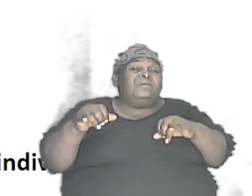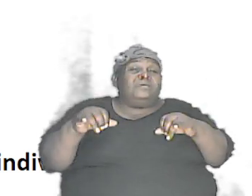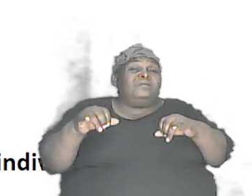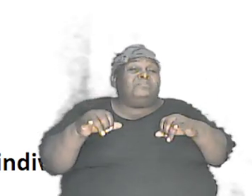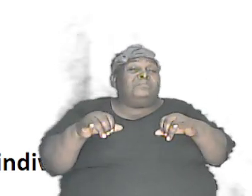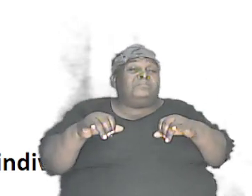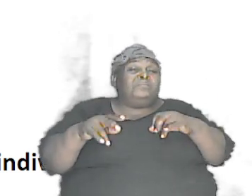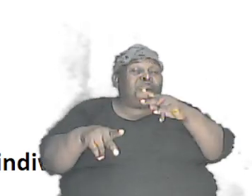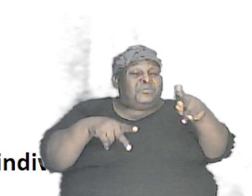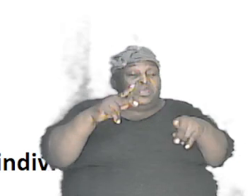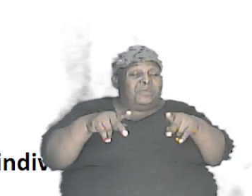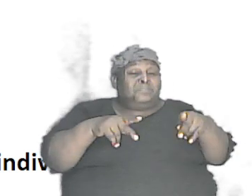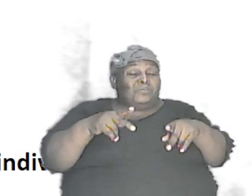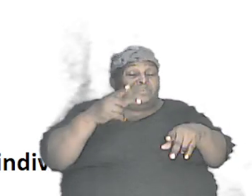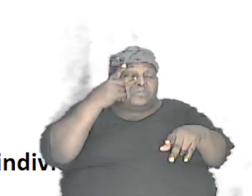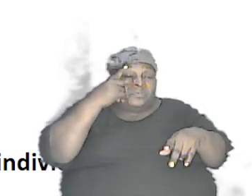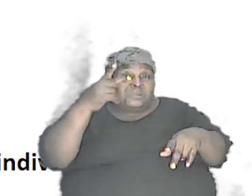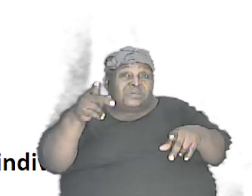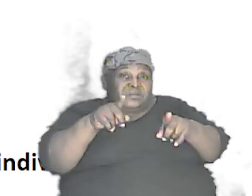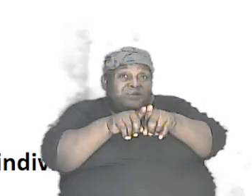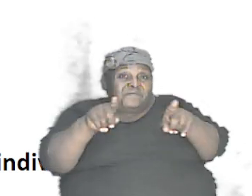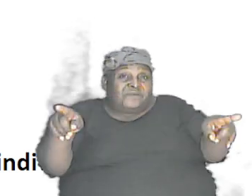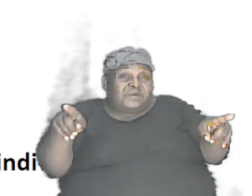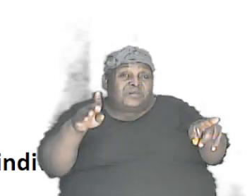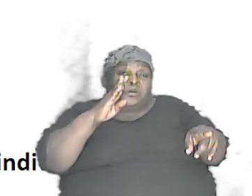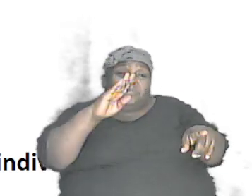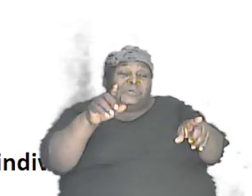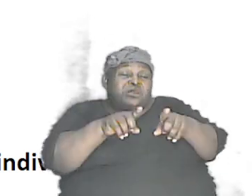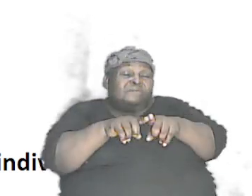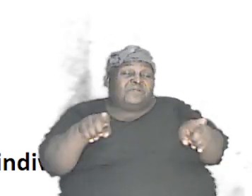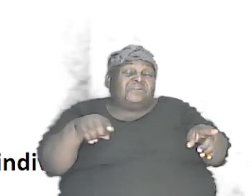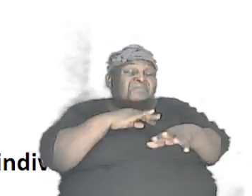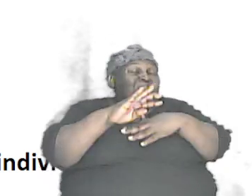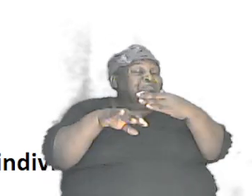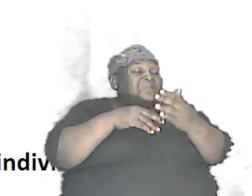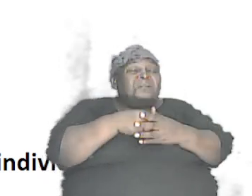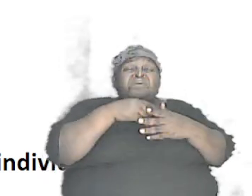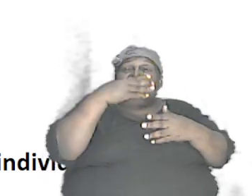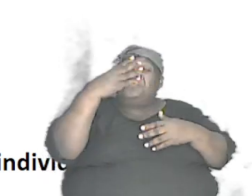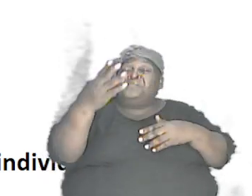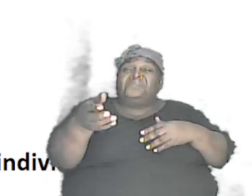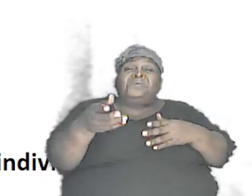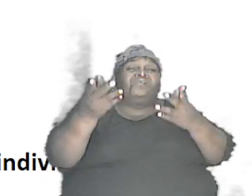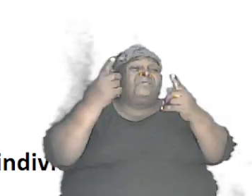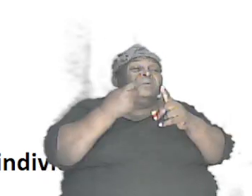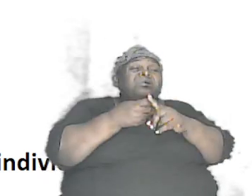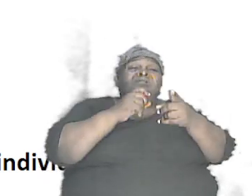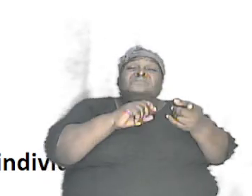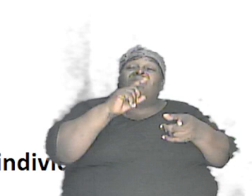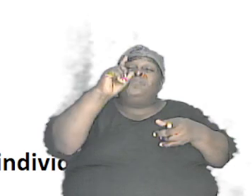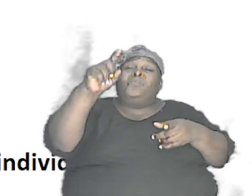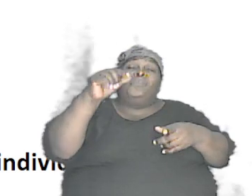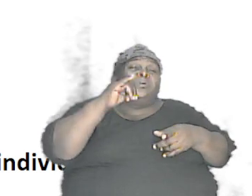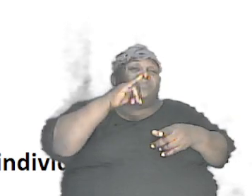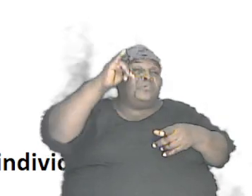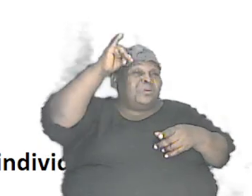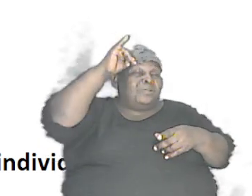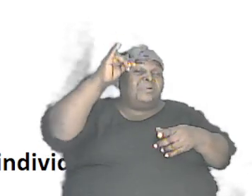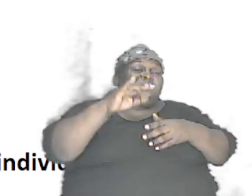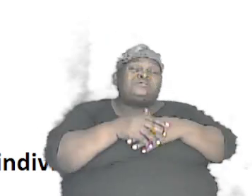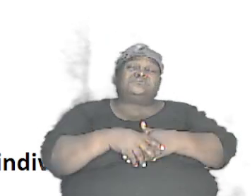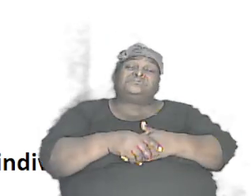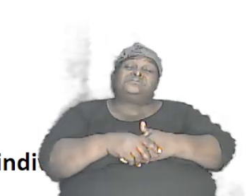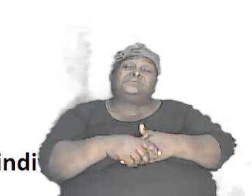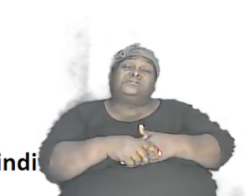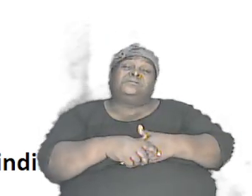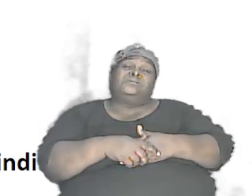different, being different and all of them are coming from one parent, one mom, one mom, one dad. But